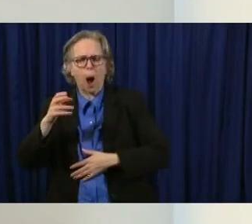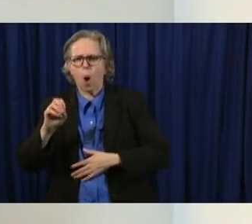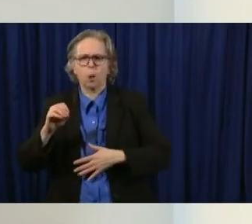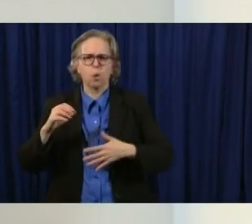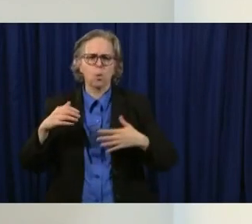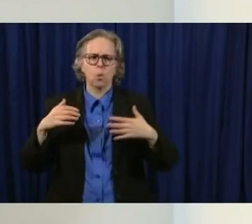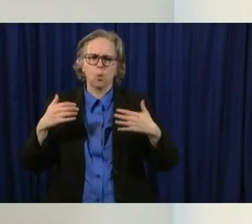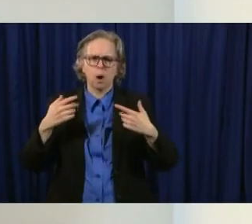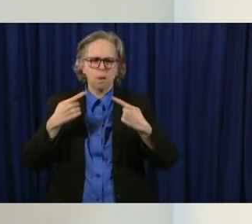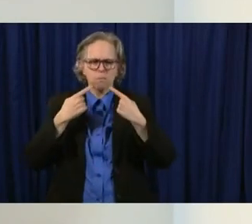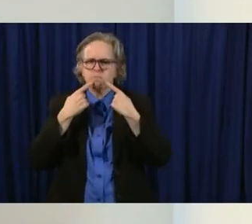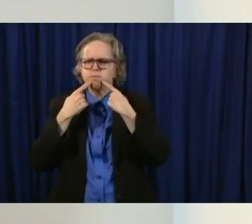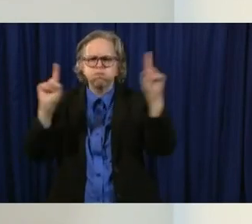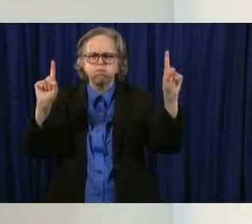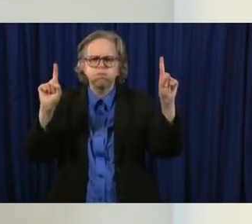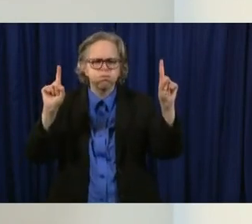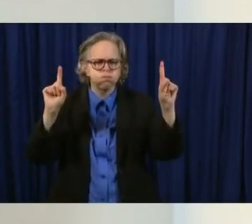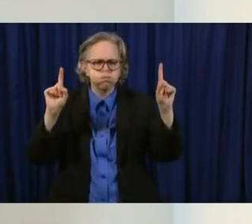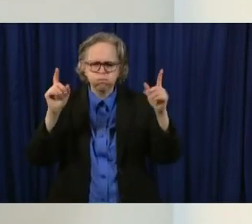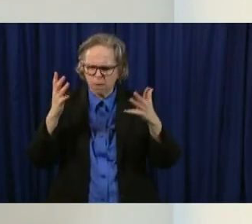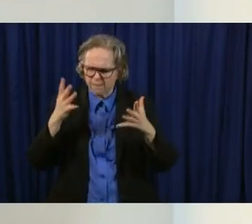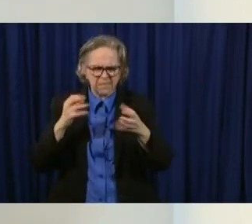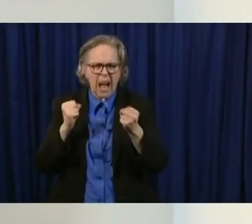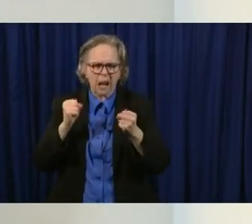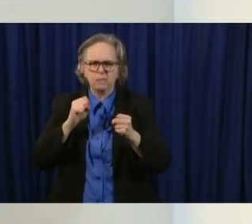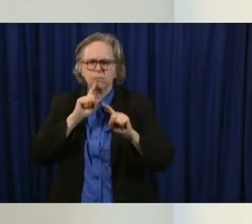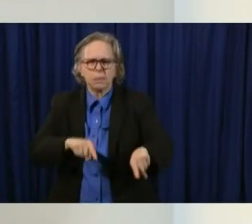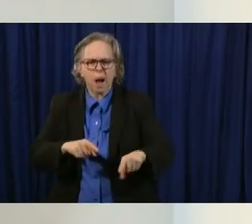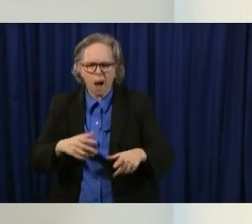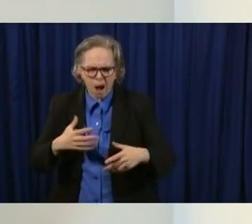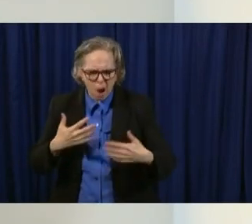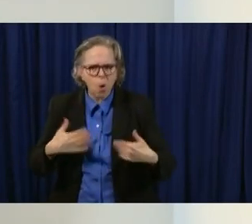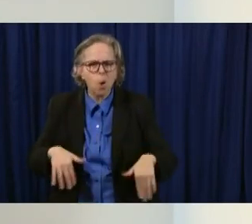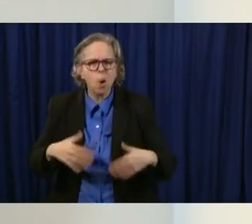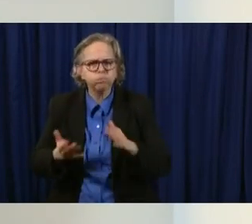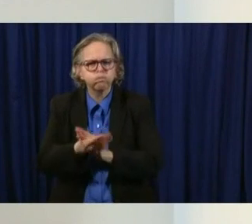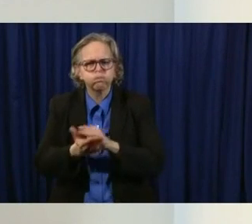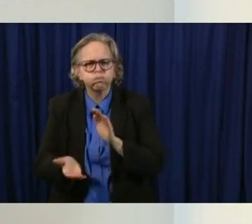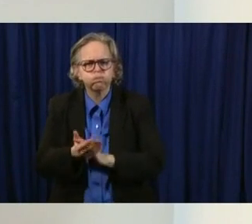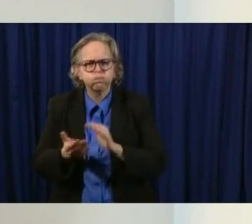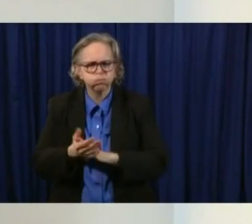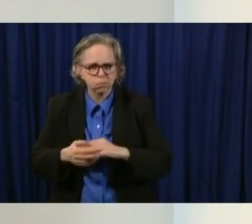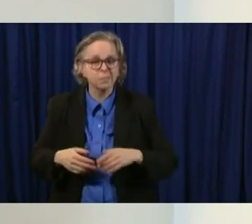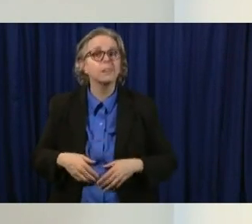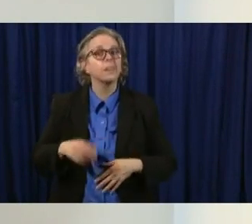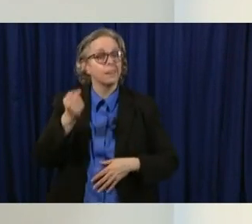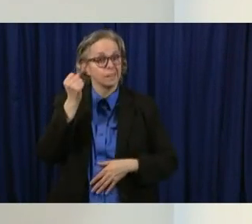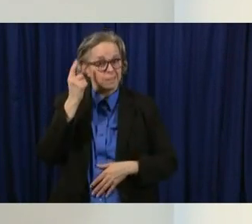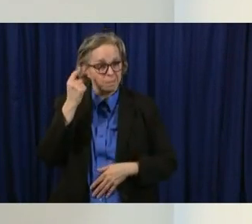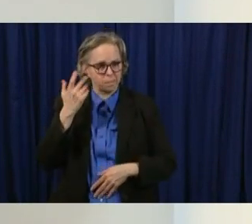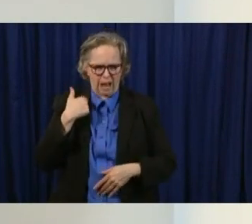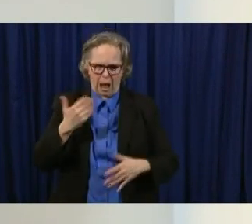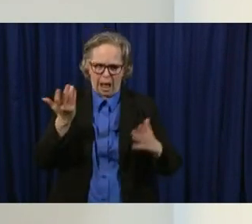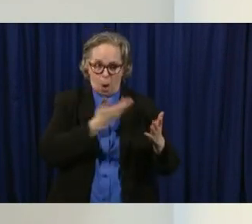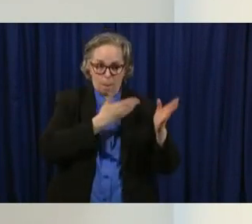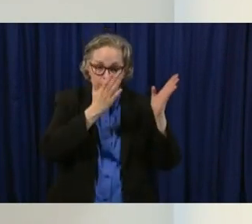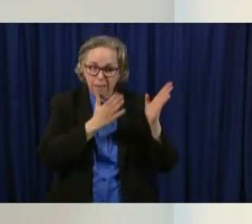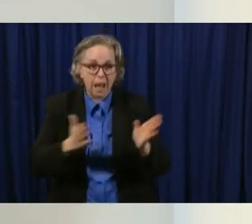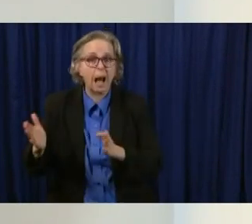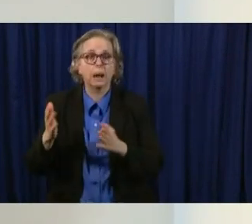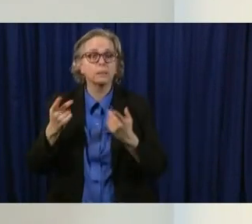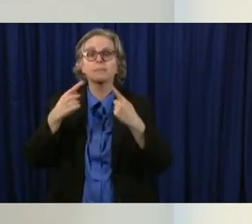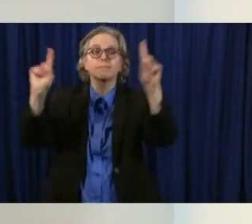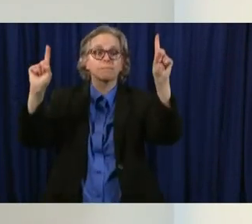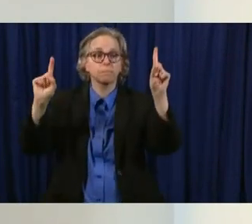time. The plan we announced today is really the best advice that we got from a variety of voices.